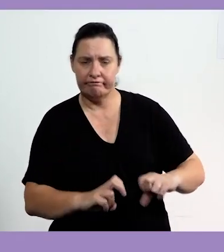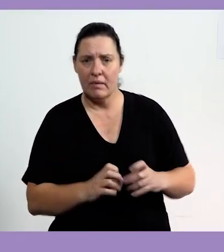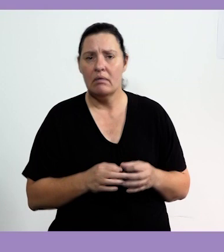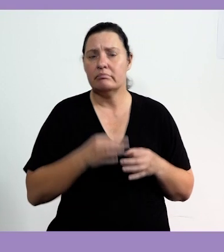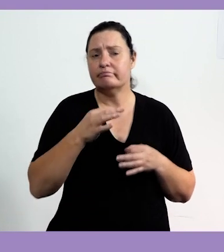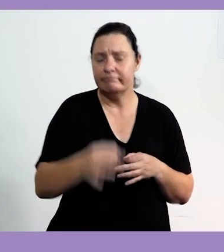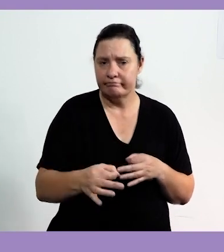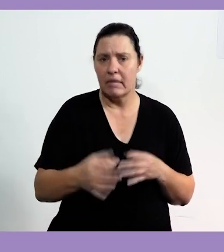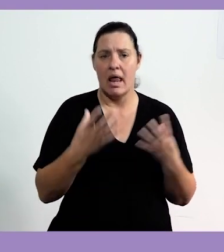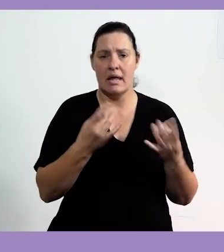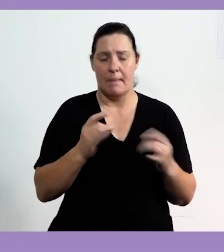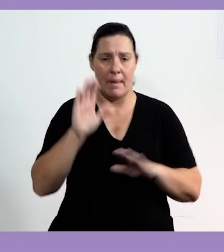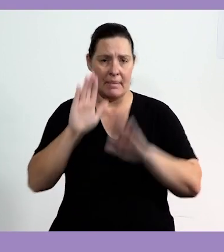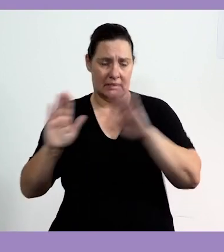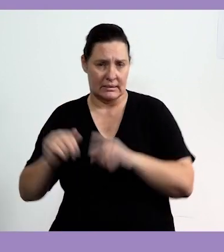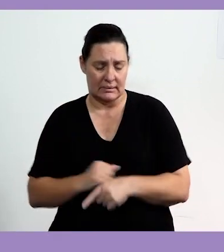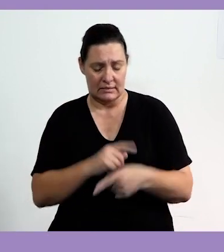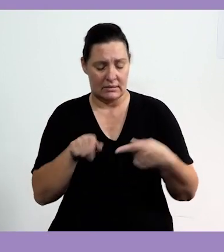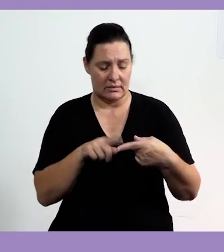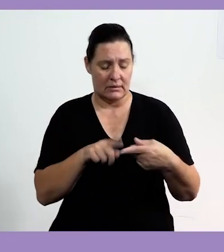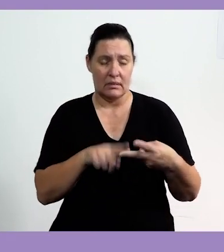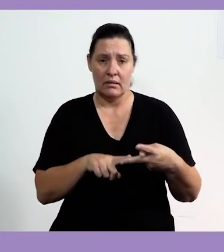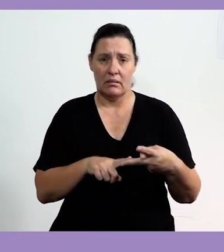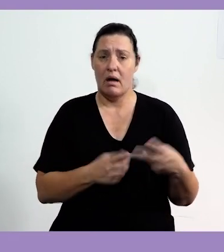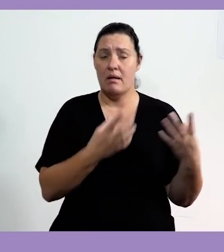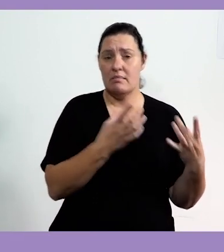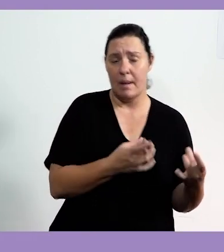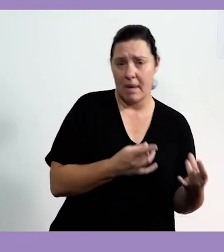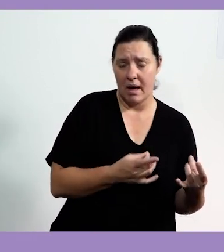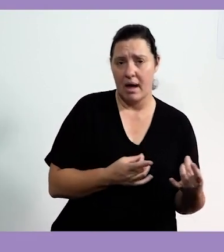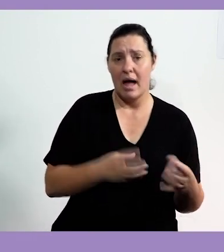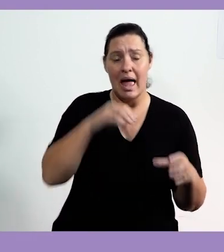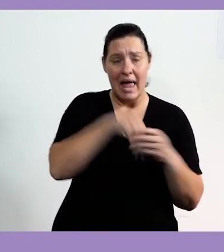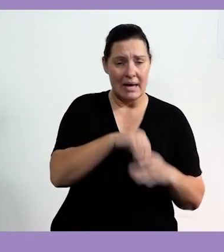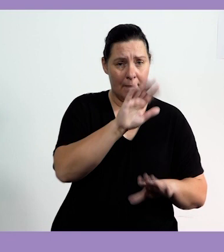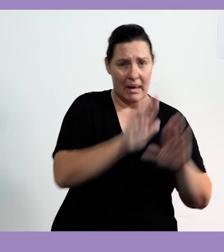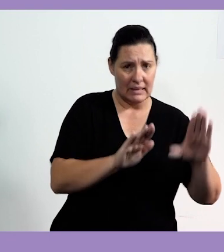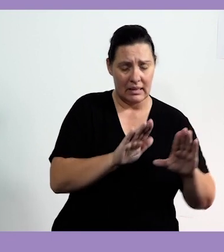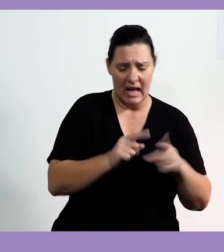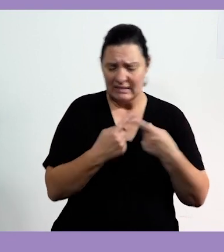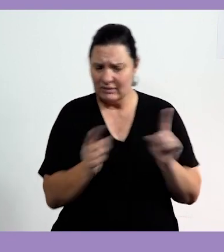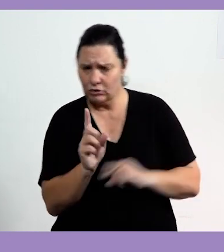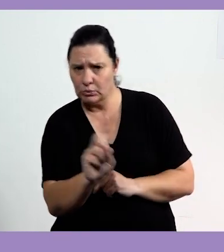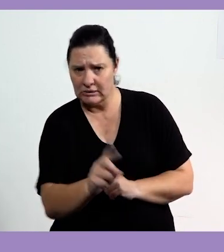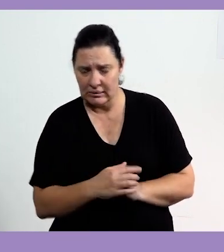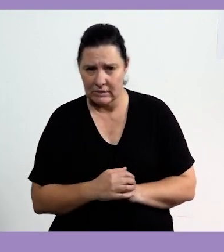and extend numeric patterns, find the difference between numbers in the pattern,